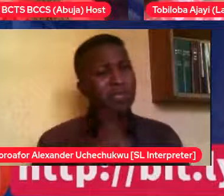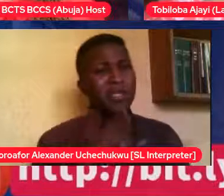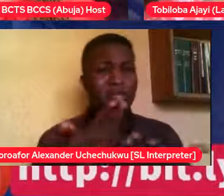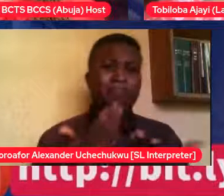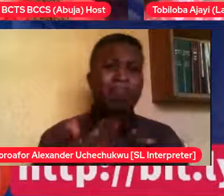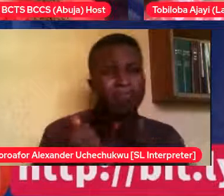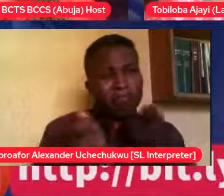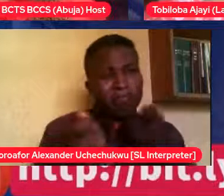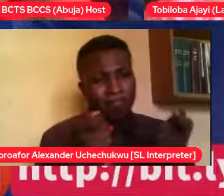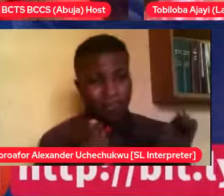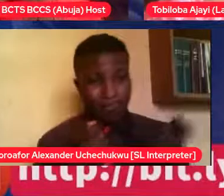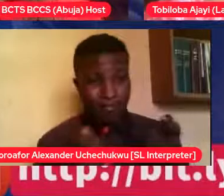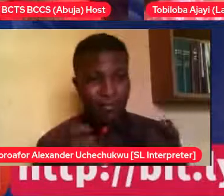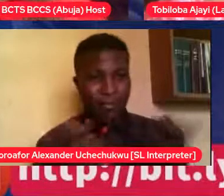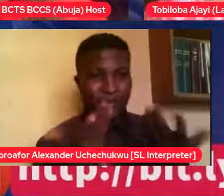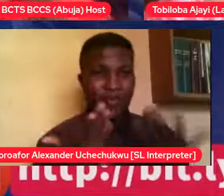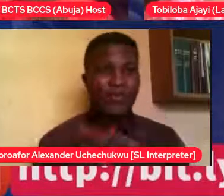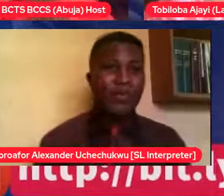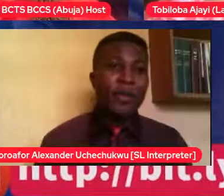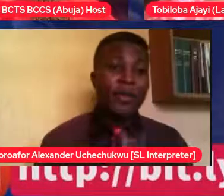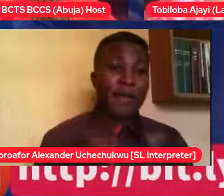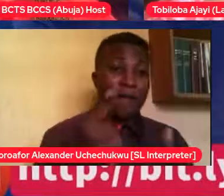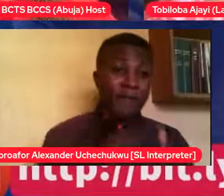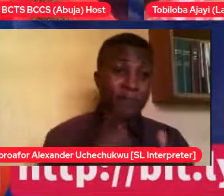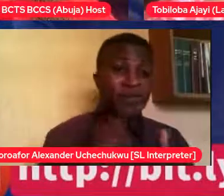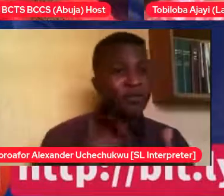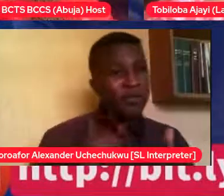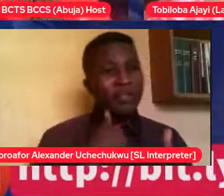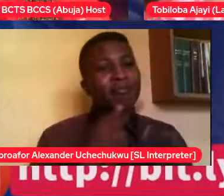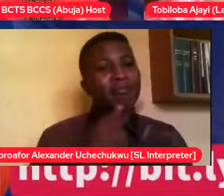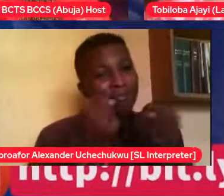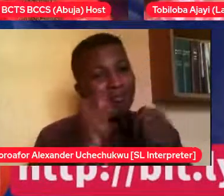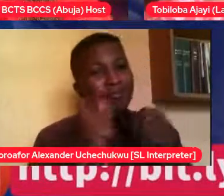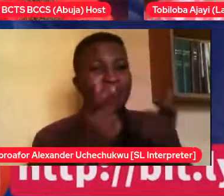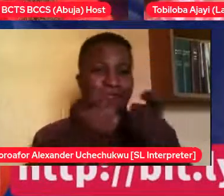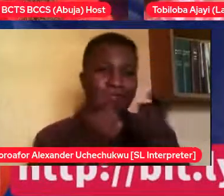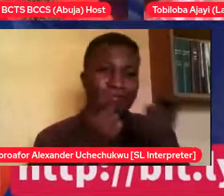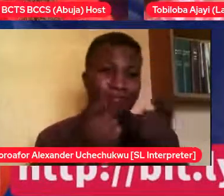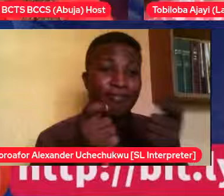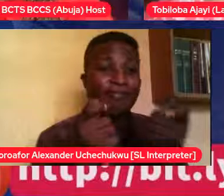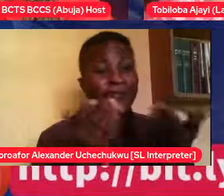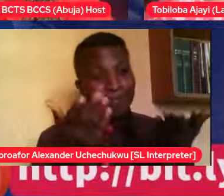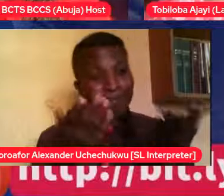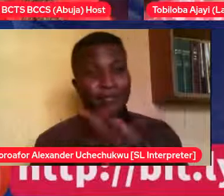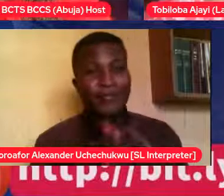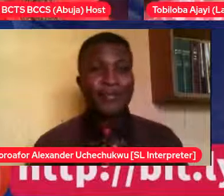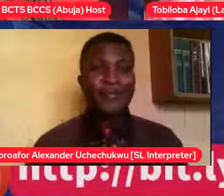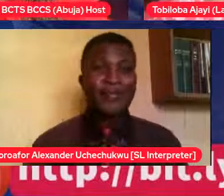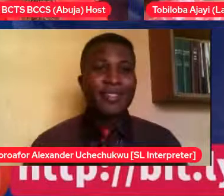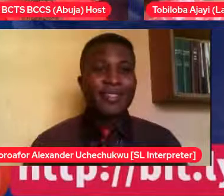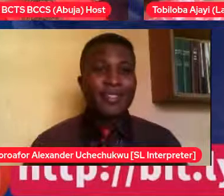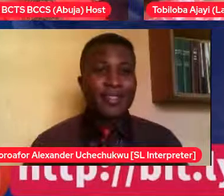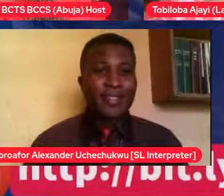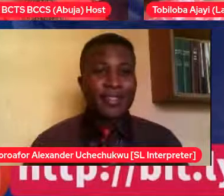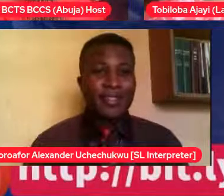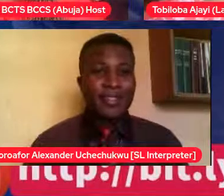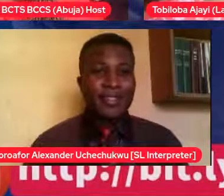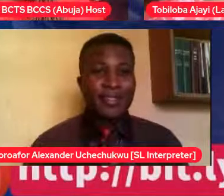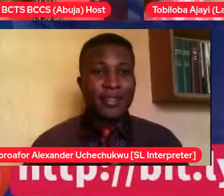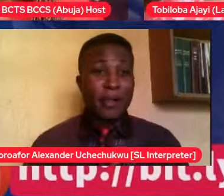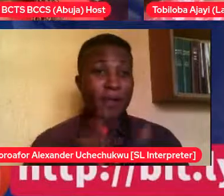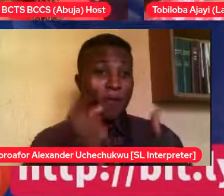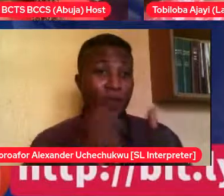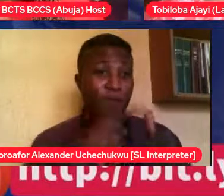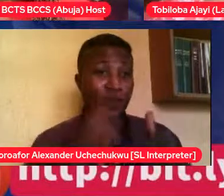The coach is in the house. She would do the referee today. You know, the arousal, you know, you walk out of his room and you're thinking,